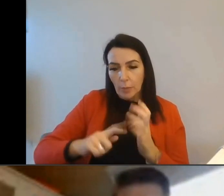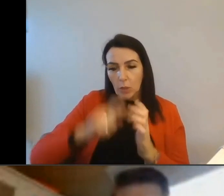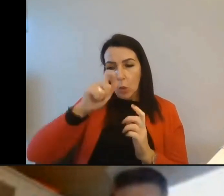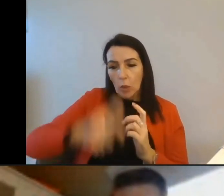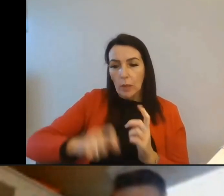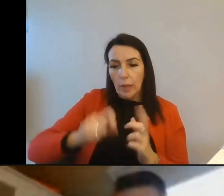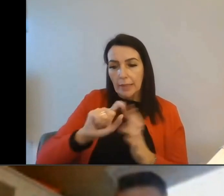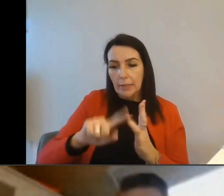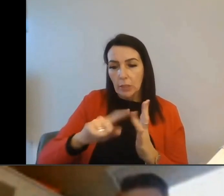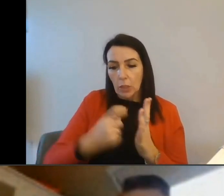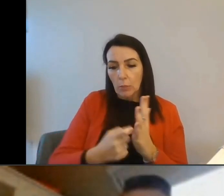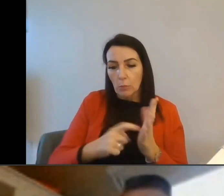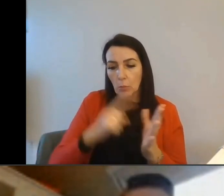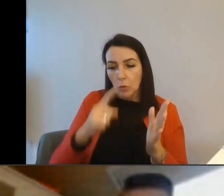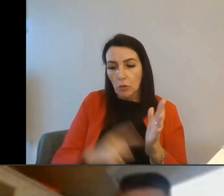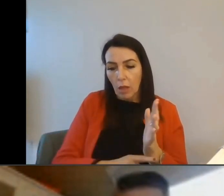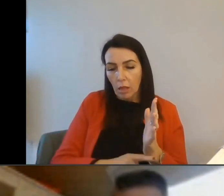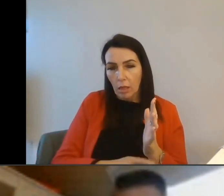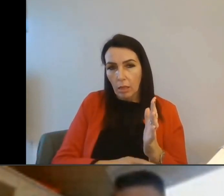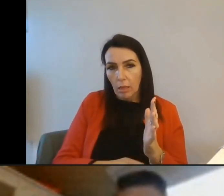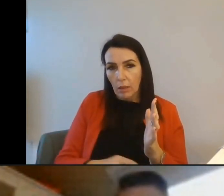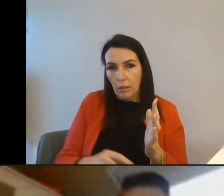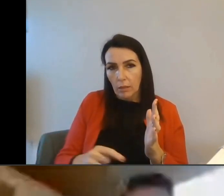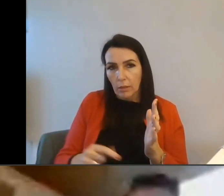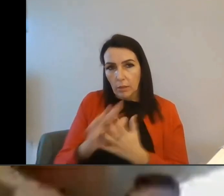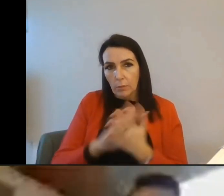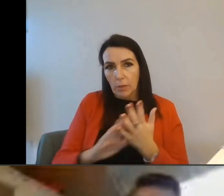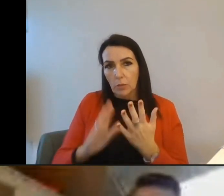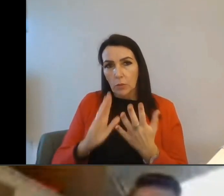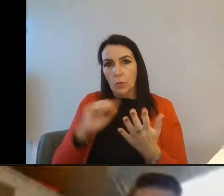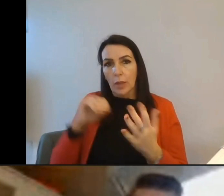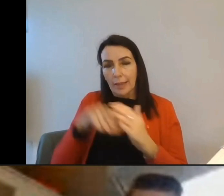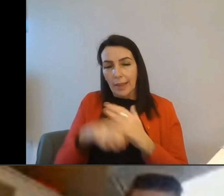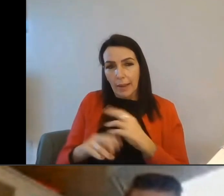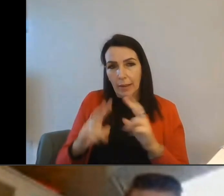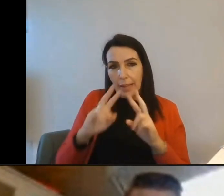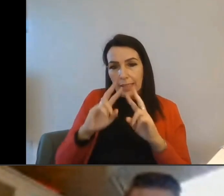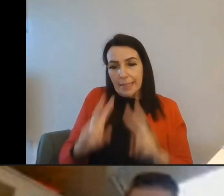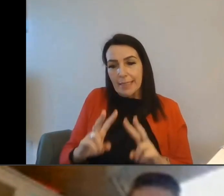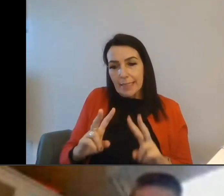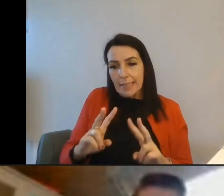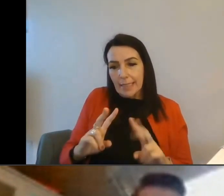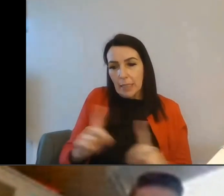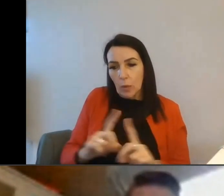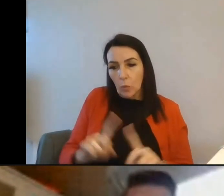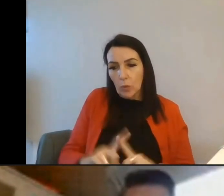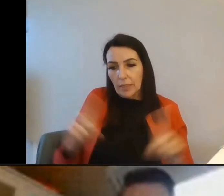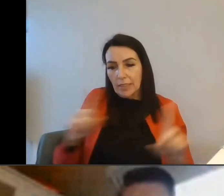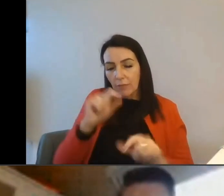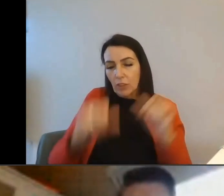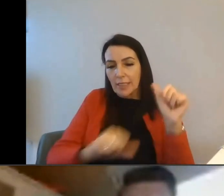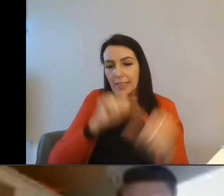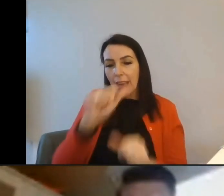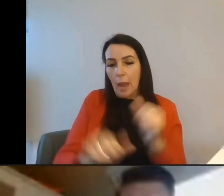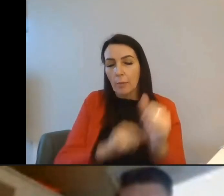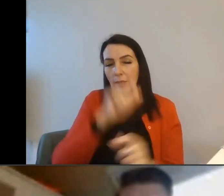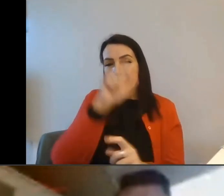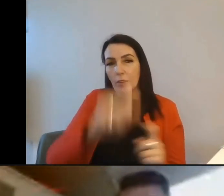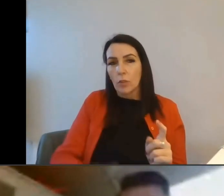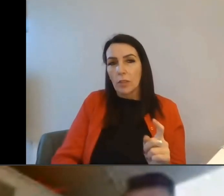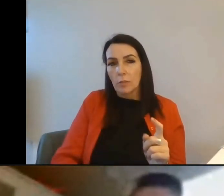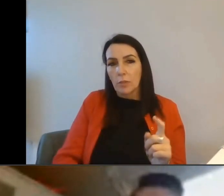as we call it. So that's essentially a back-end that lets you go in and see the different steps that your customers have